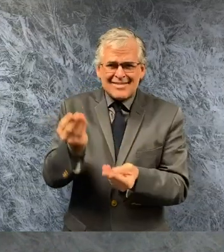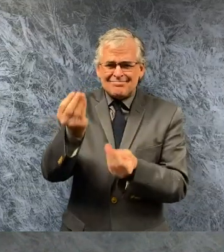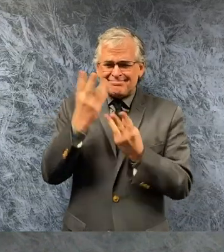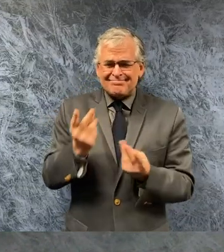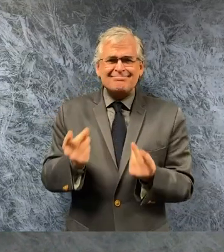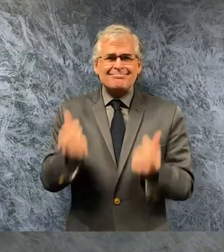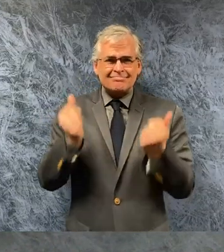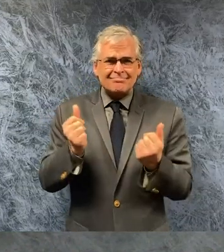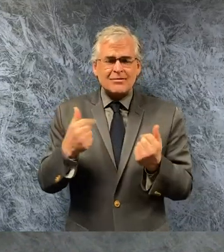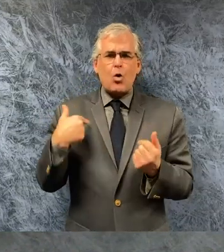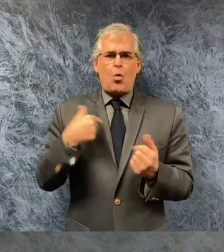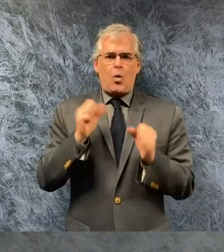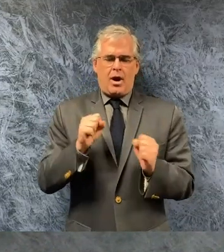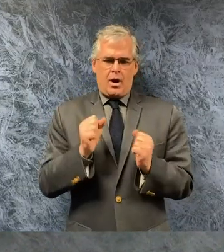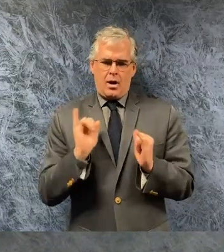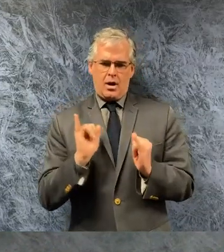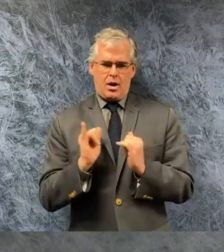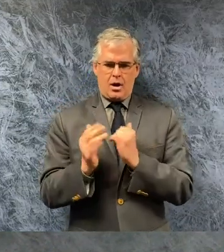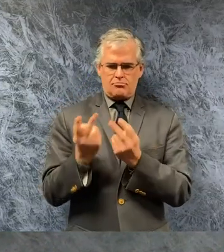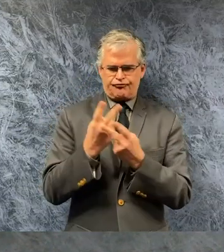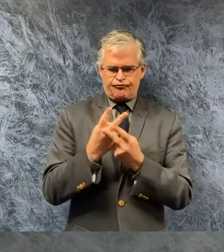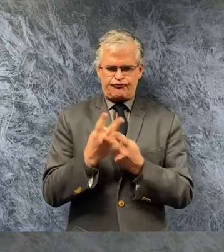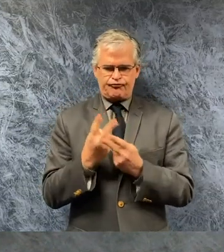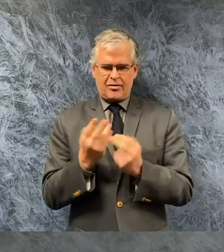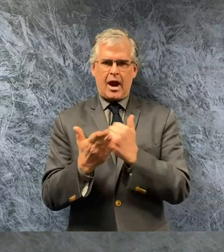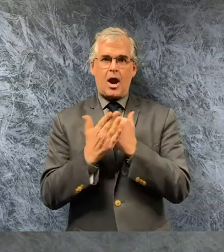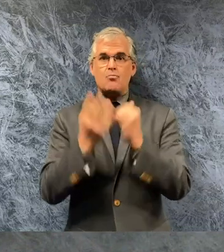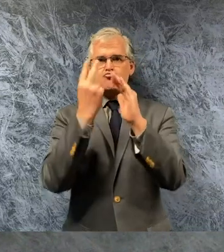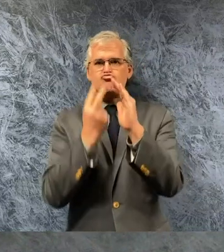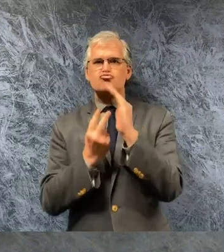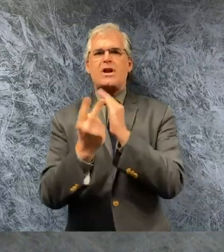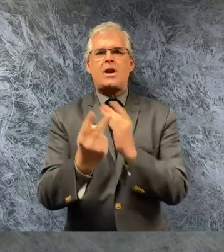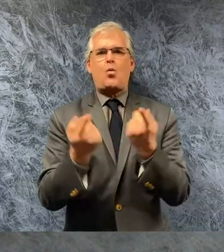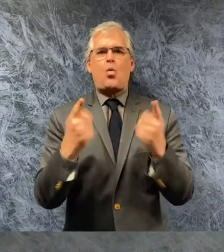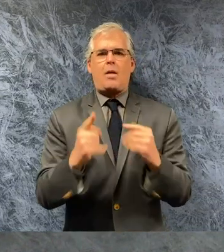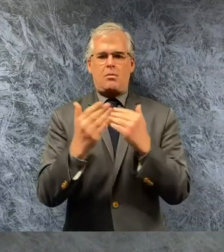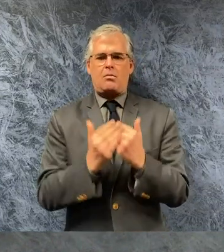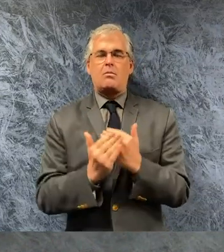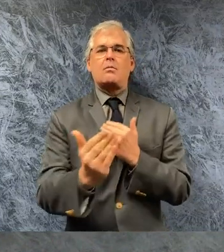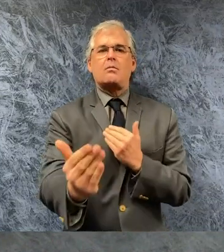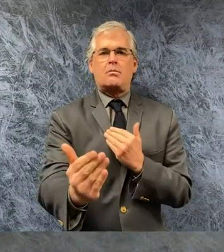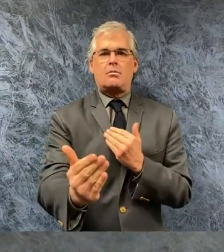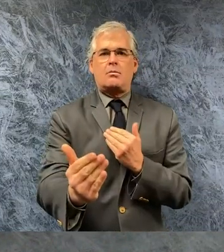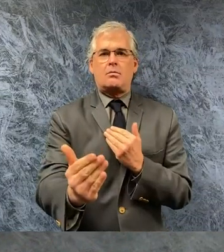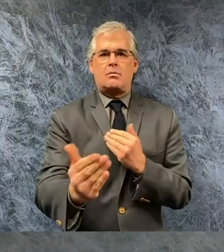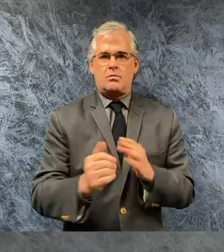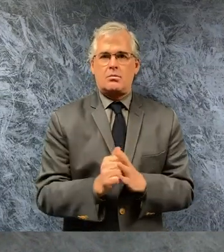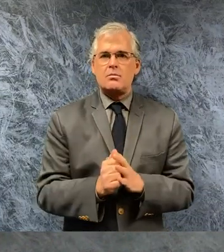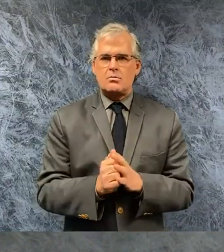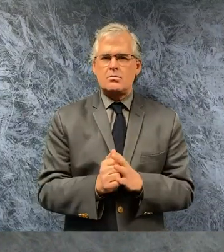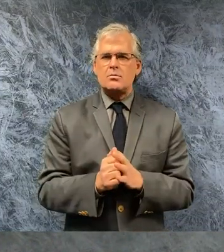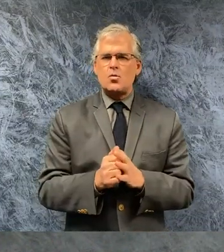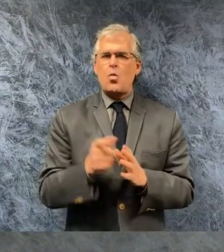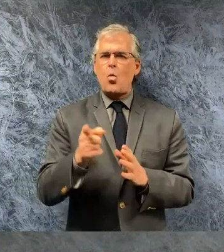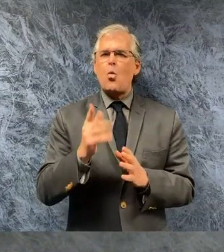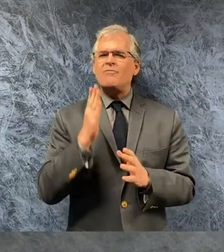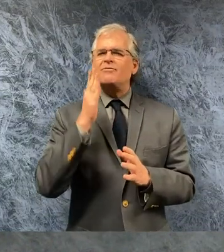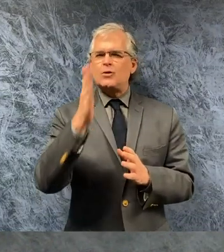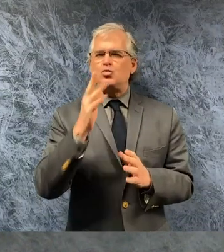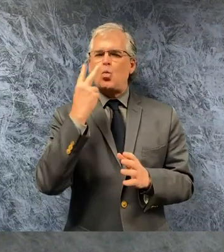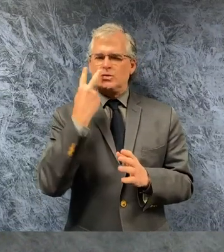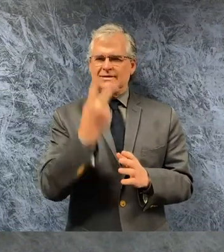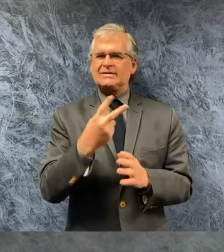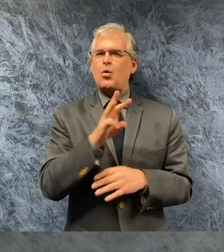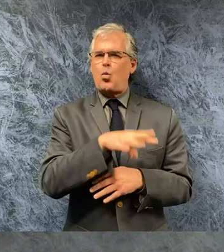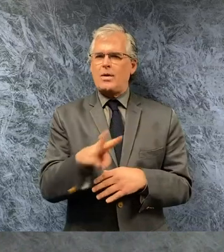model is only good as the assumptions that you make from it and the data that's put in so in the future you will see that reflected on our dashboard